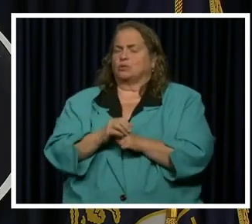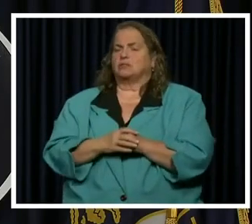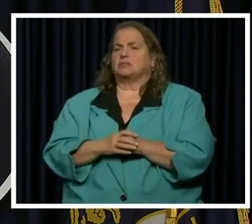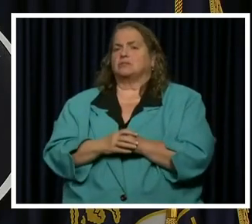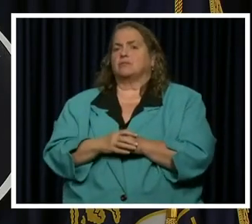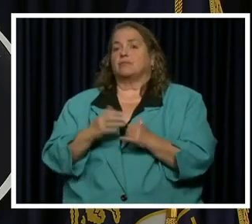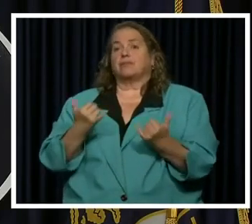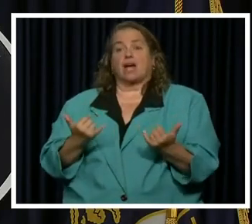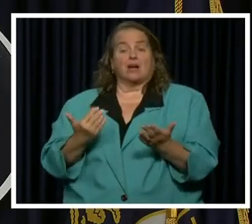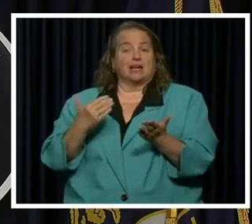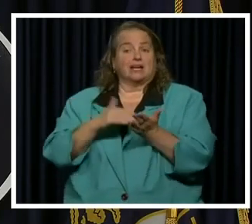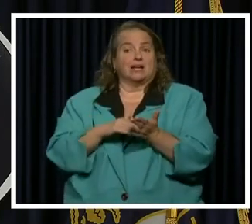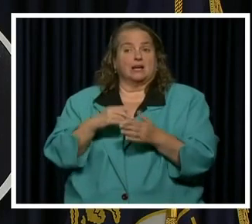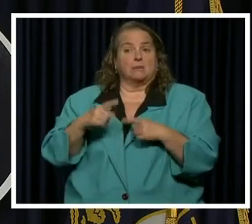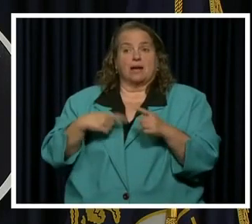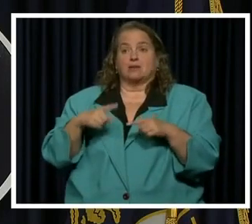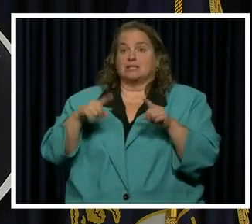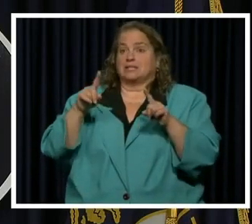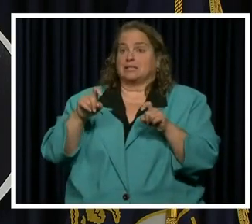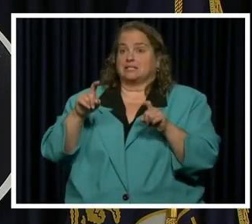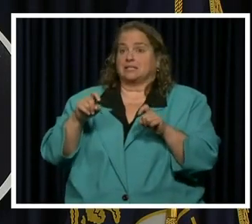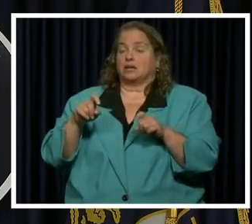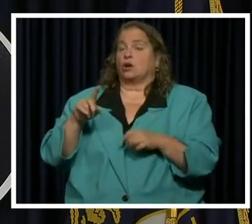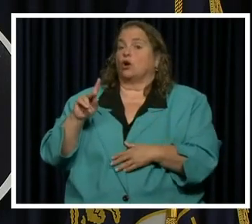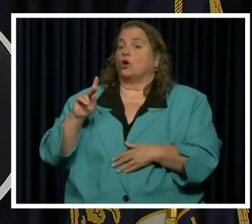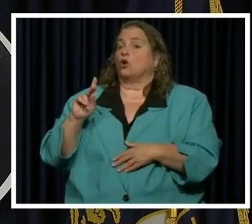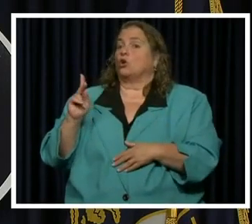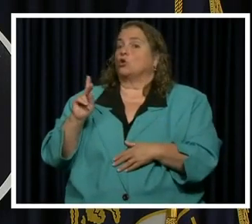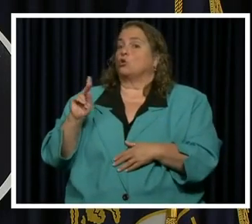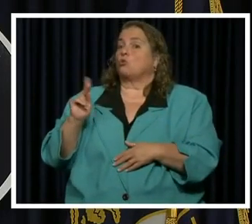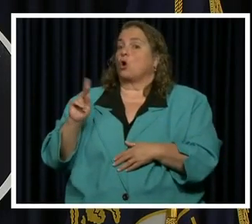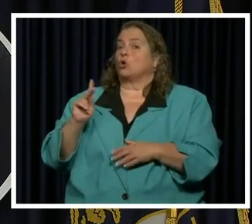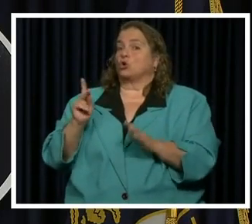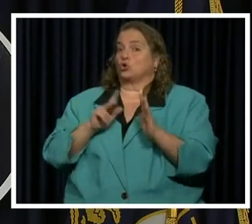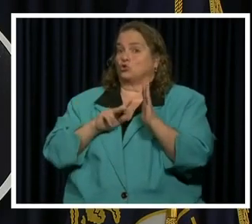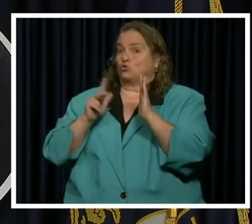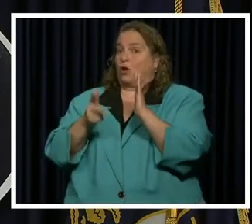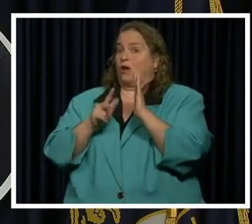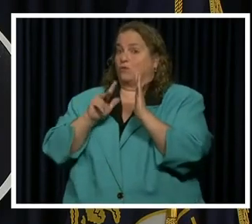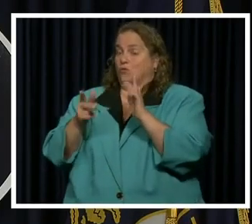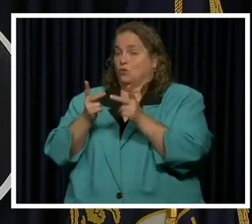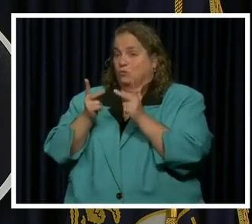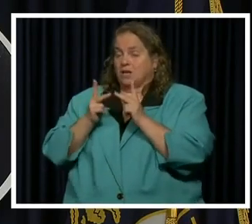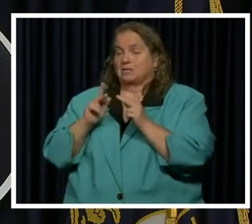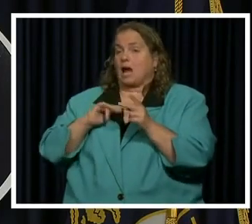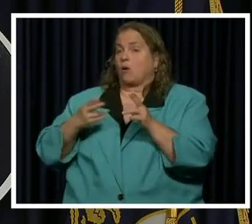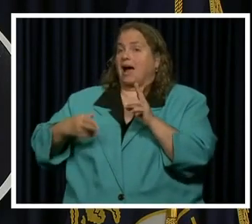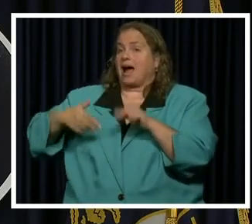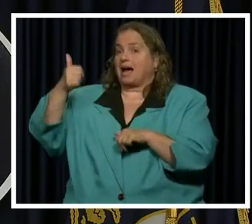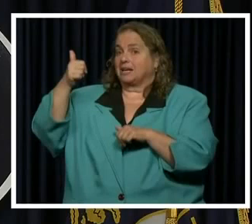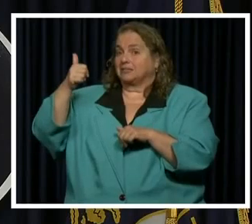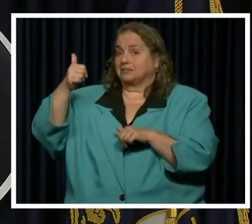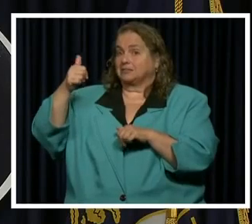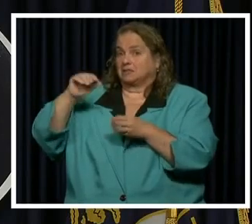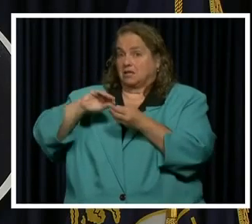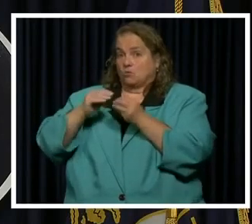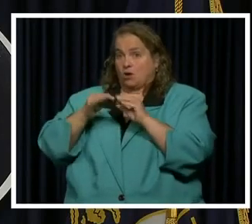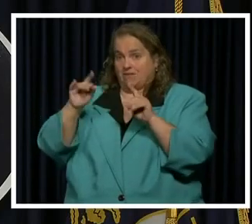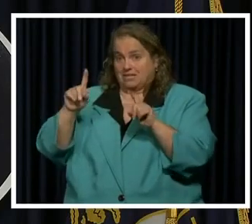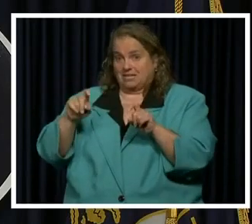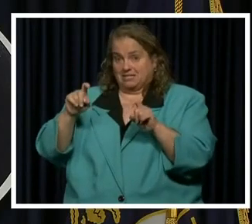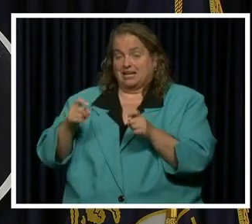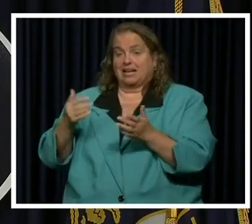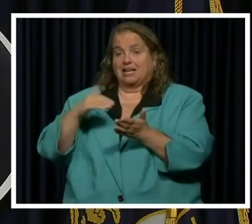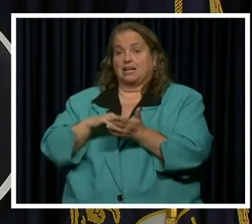on the testing front again before I leave it, our Kroger drive through sites which are our highest volume testing. Again, um,